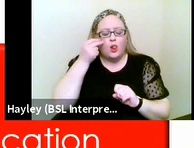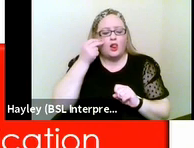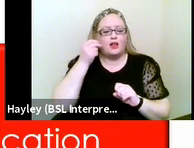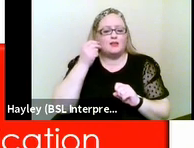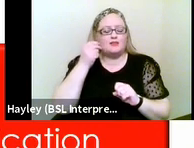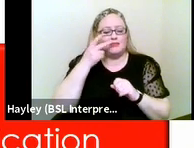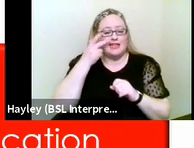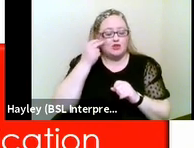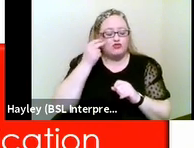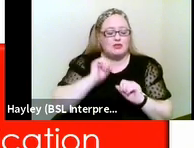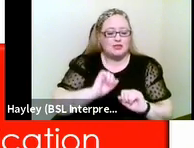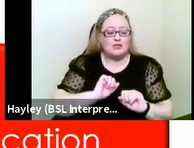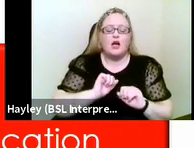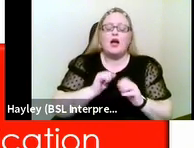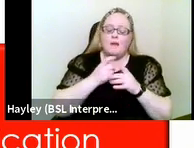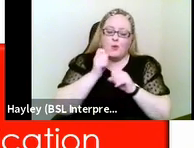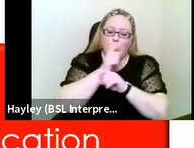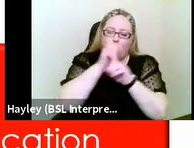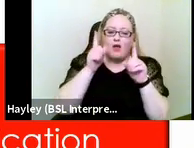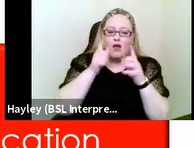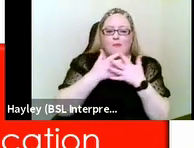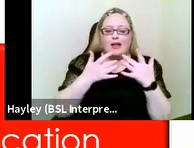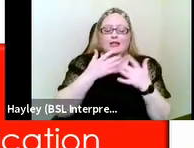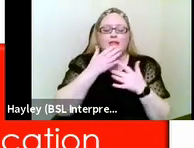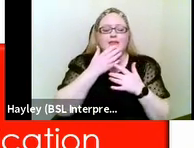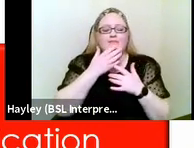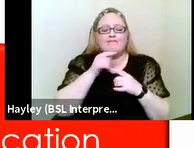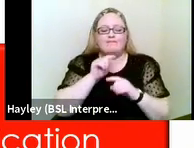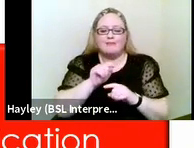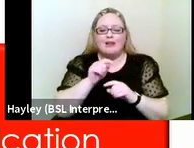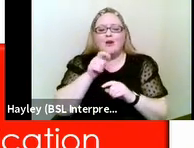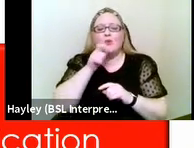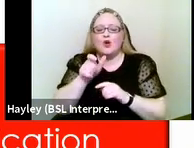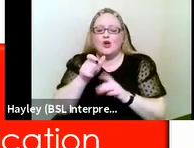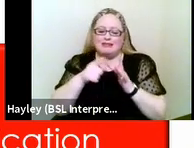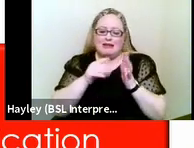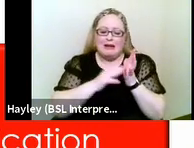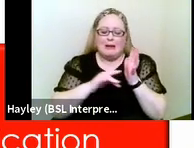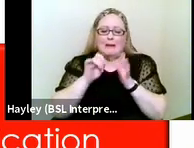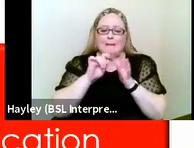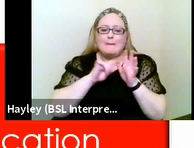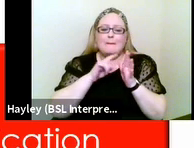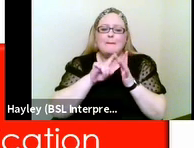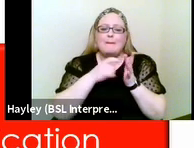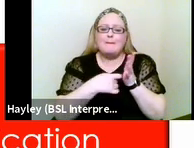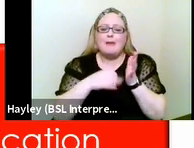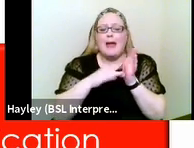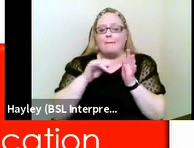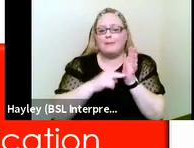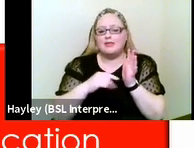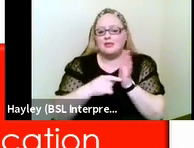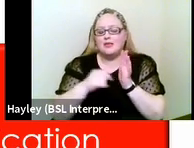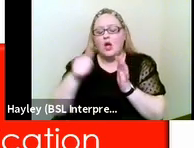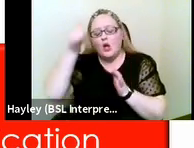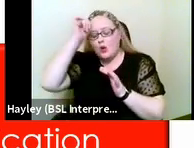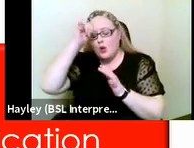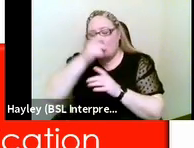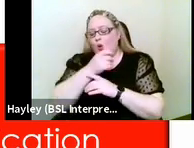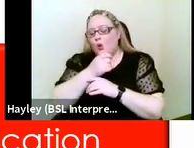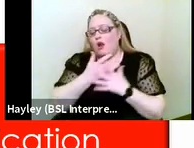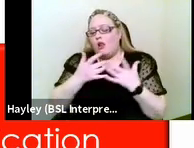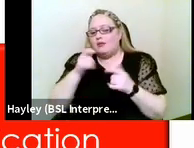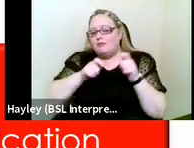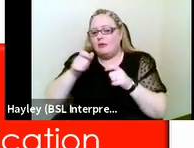many people reject the idea of impairment but that's the language we have currently in the law if their sight and hearing impairment